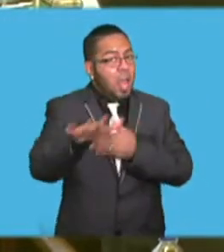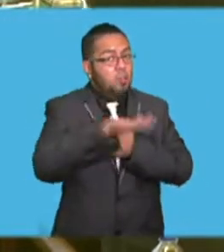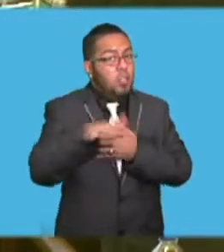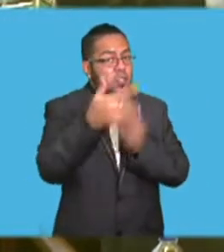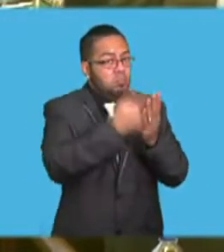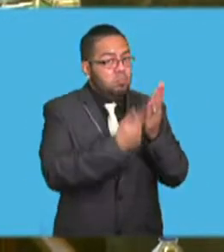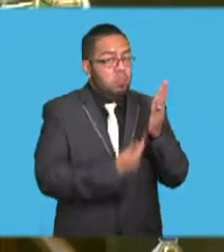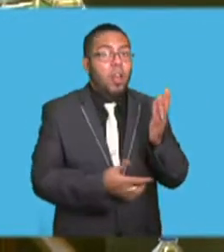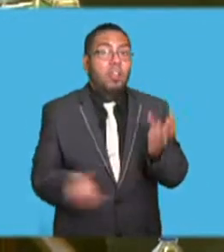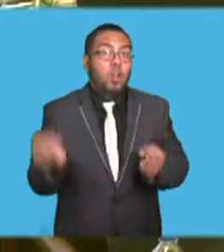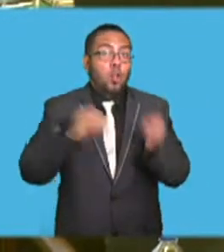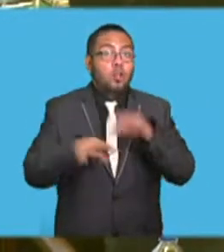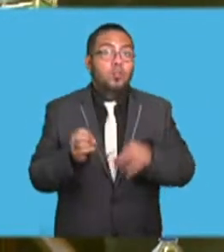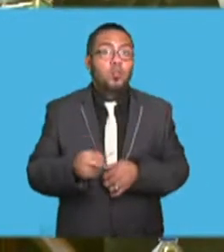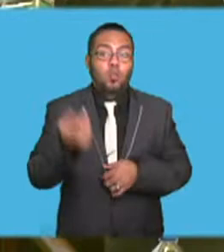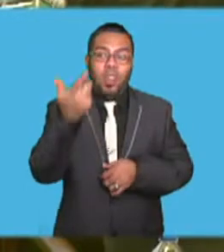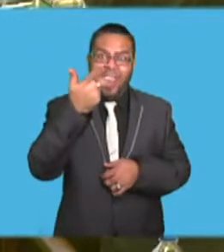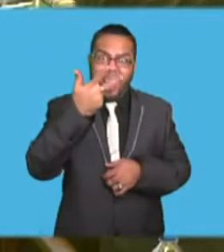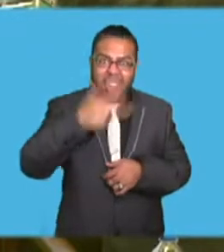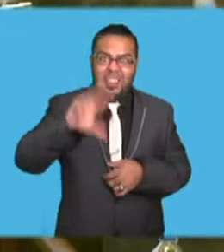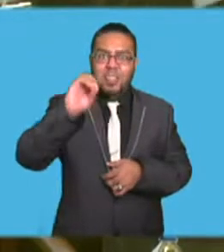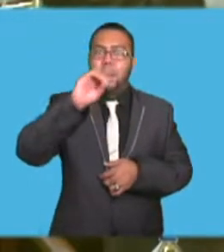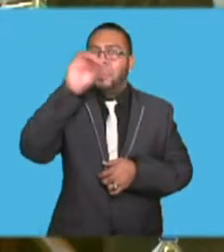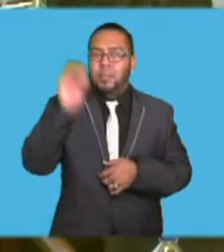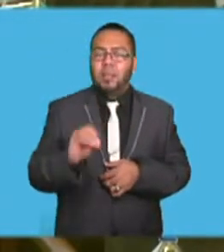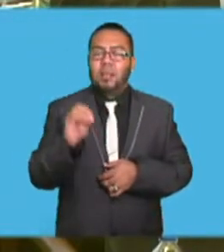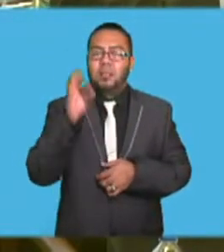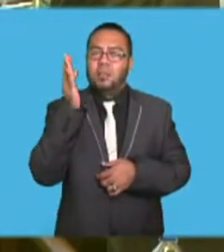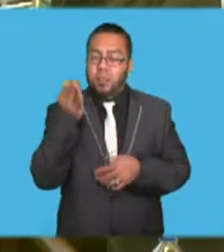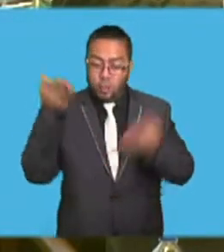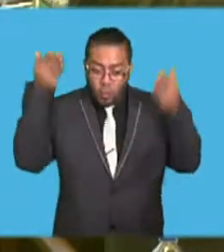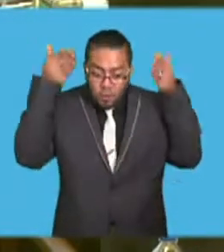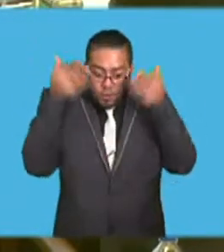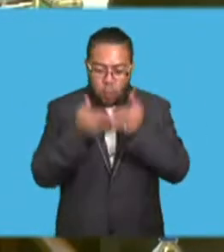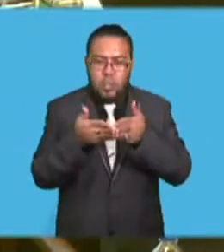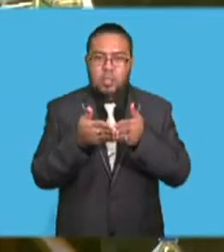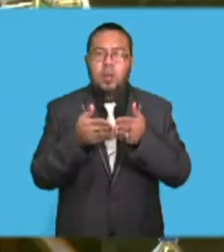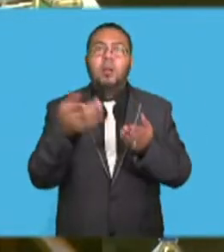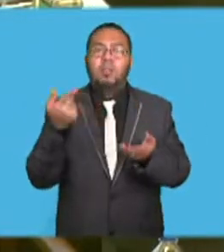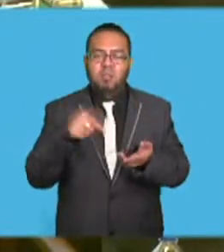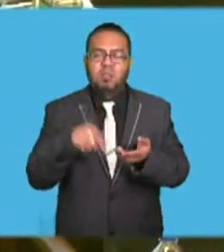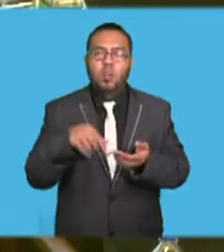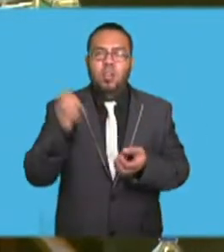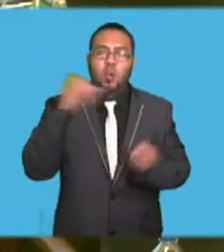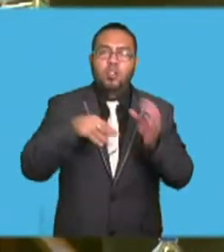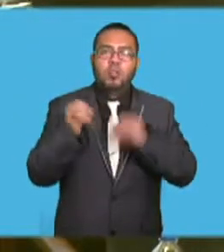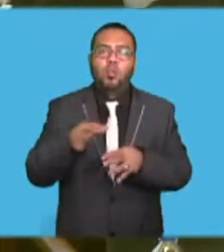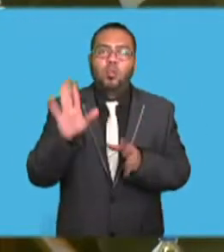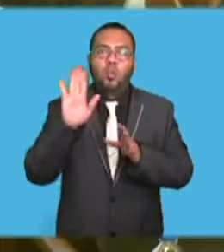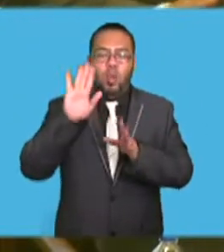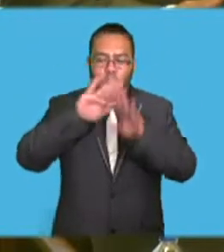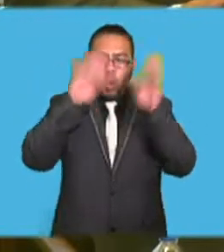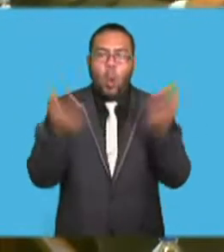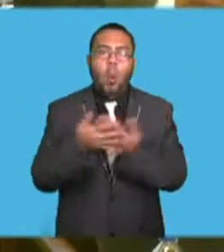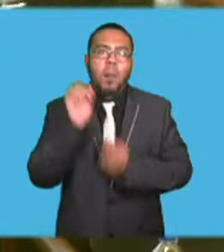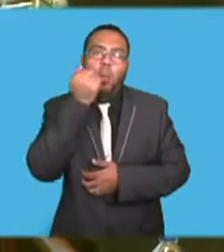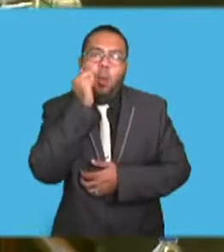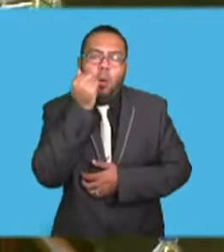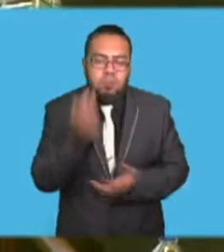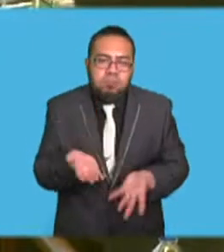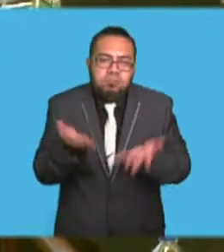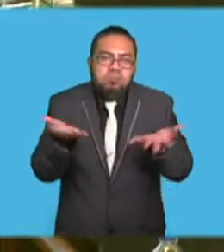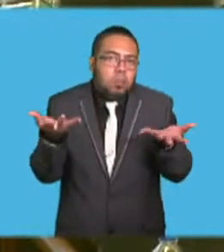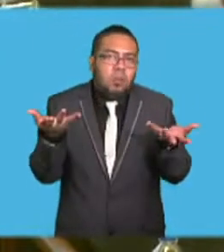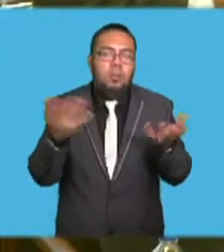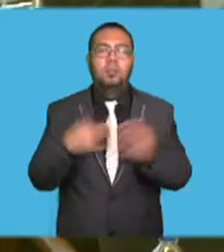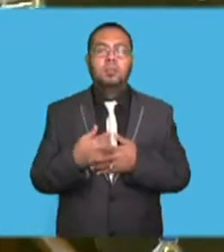of the global warming. And this is where the focus of the Marrakesh Partnership is. And they are organized into coalitions and initiatives. And, of course,